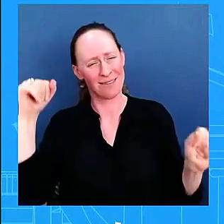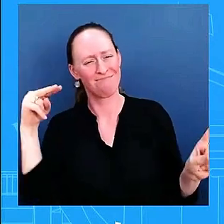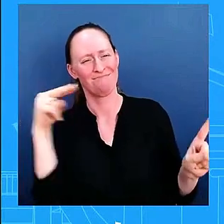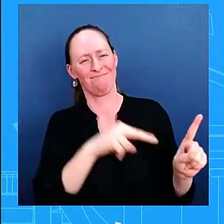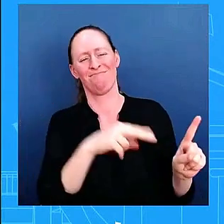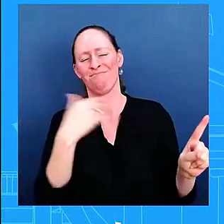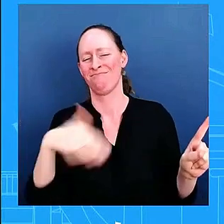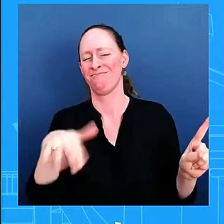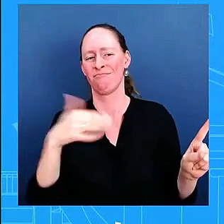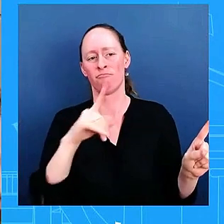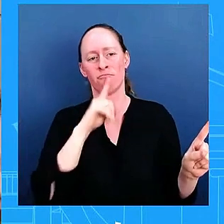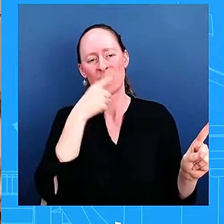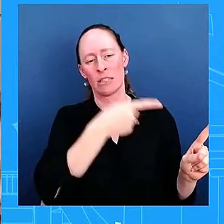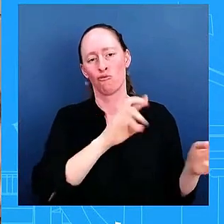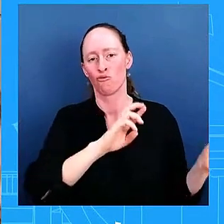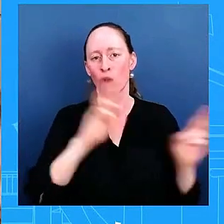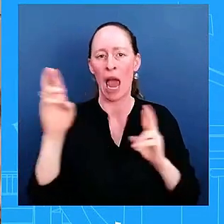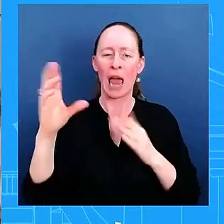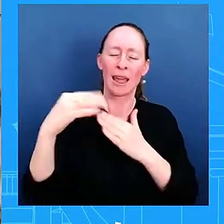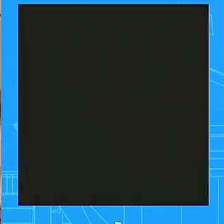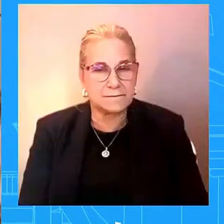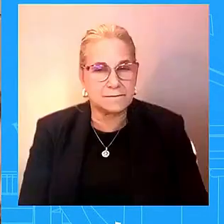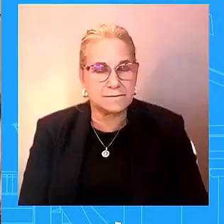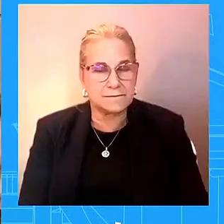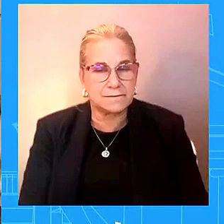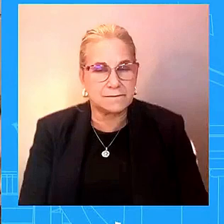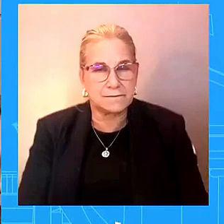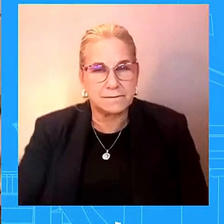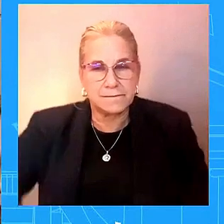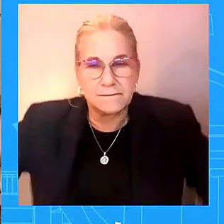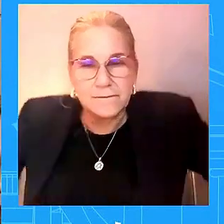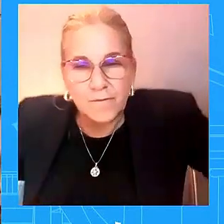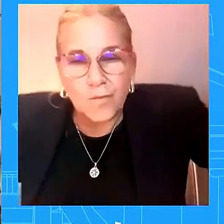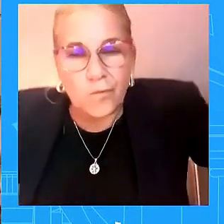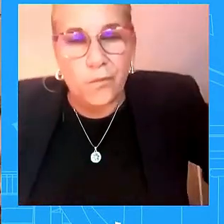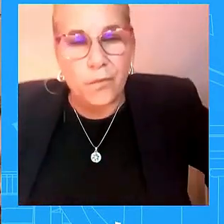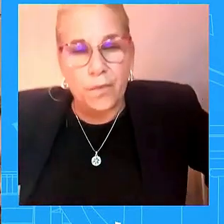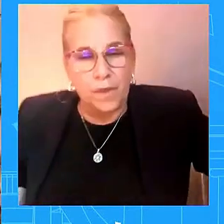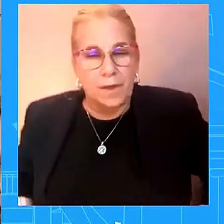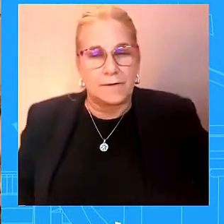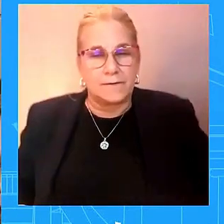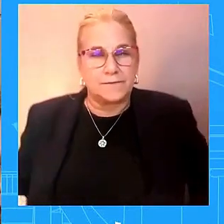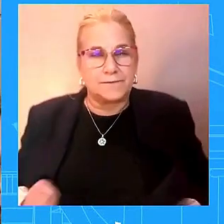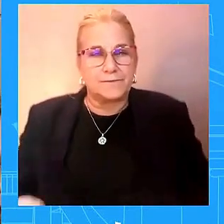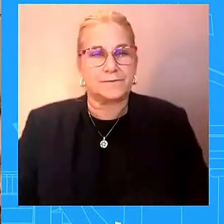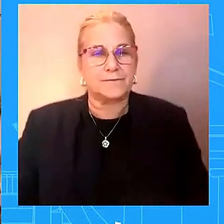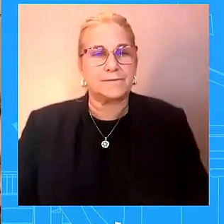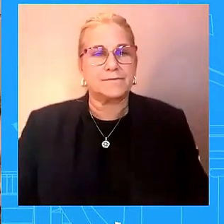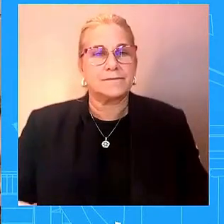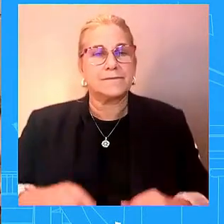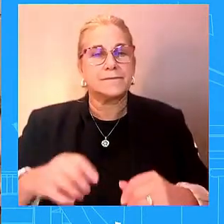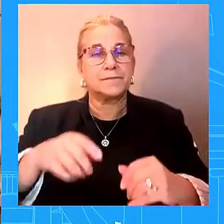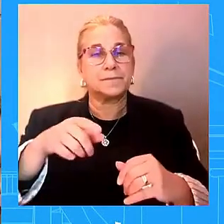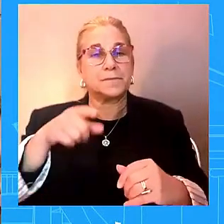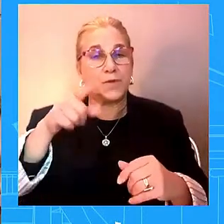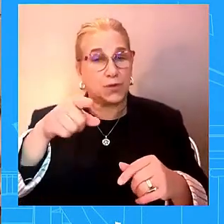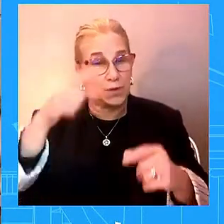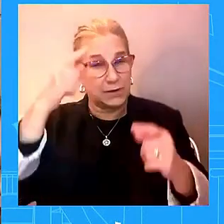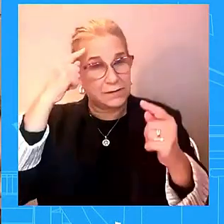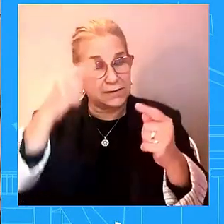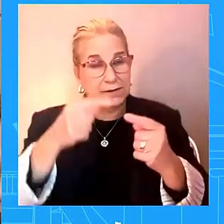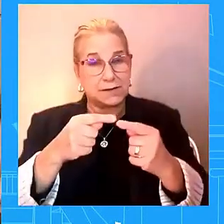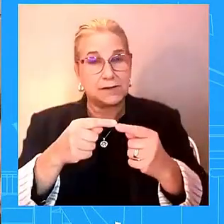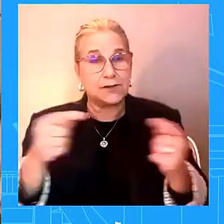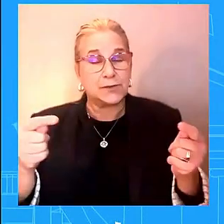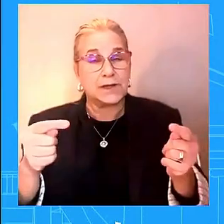day one you say you disagree with the premise of my question yeah well can i just ask you something about that but you say something